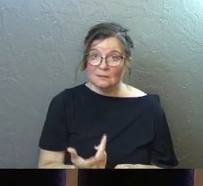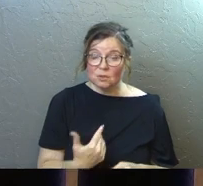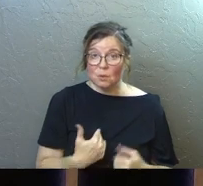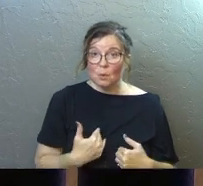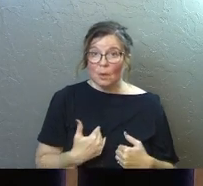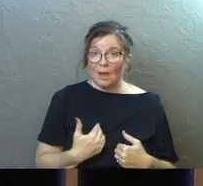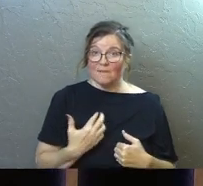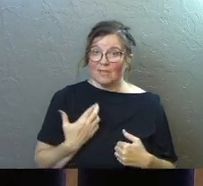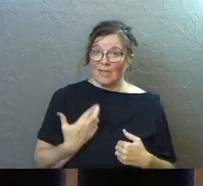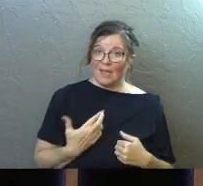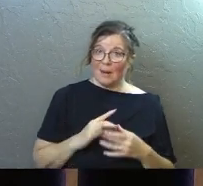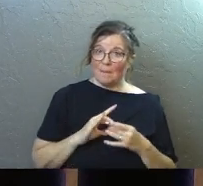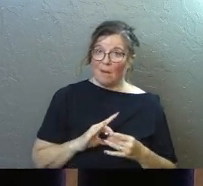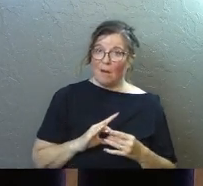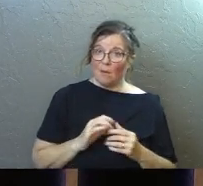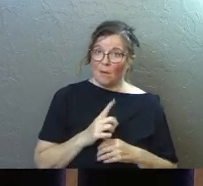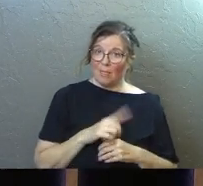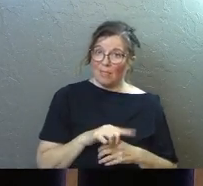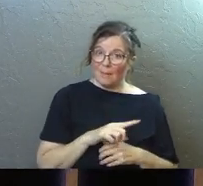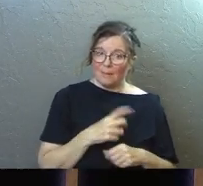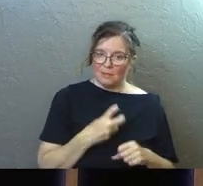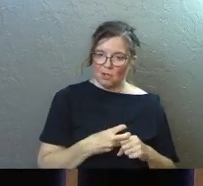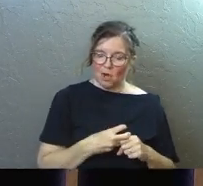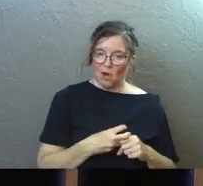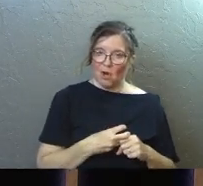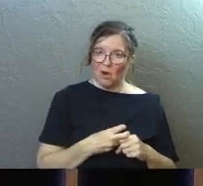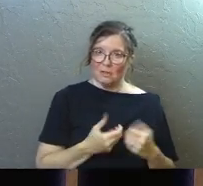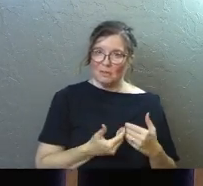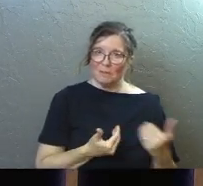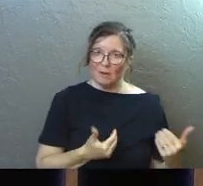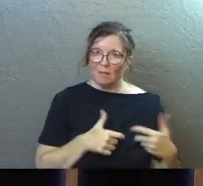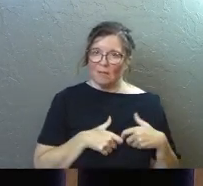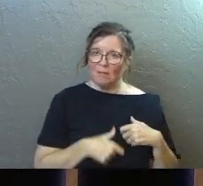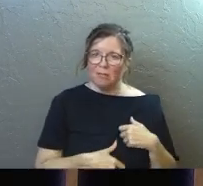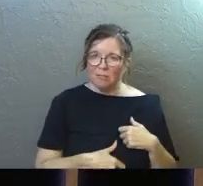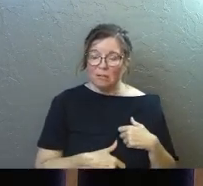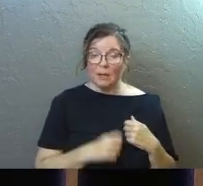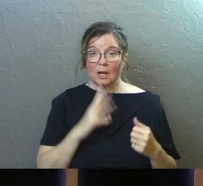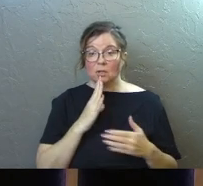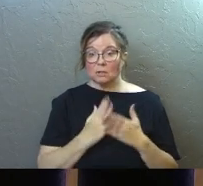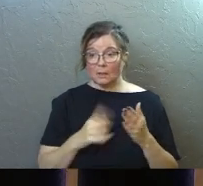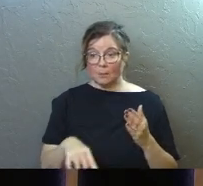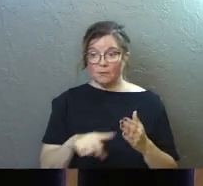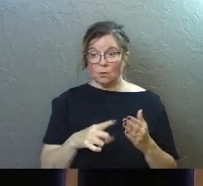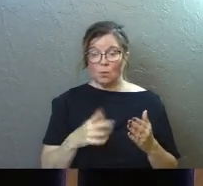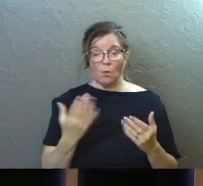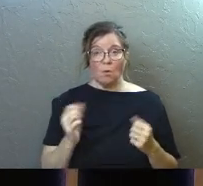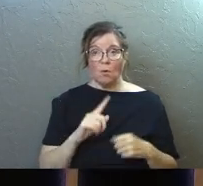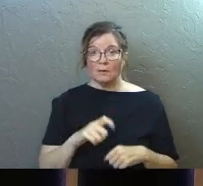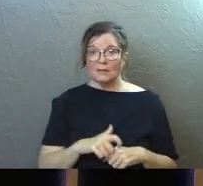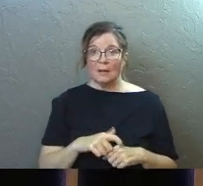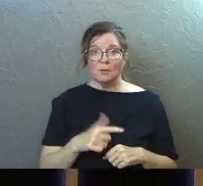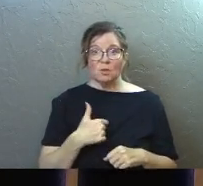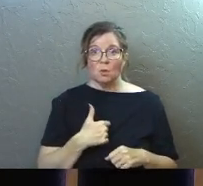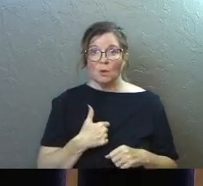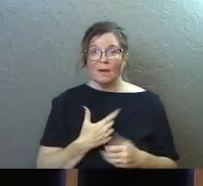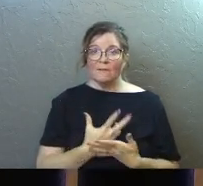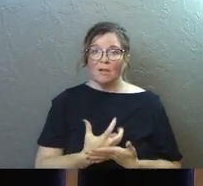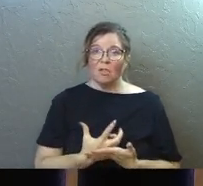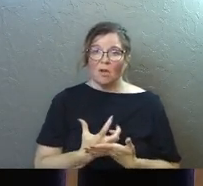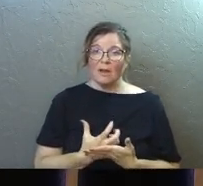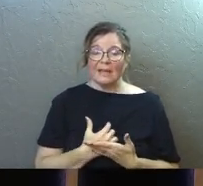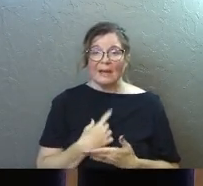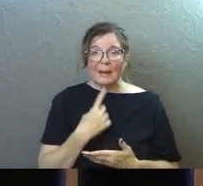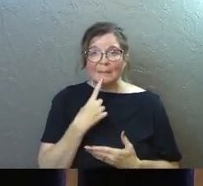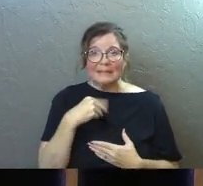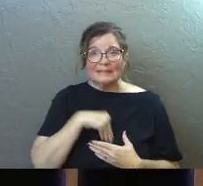Don't you have the bond with them that it's hard to be a part? And I talk to some of you guys all the time and you just got a longing. You